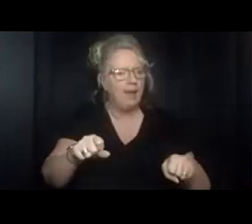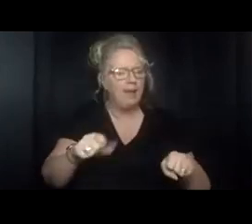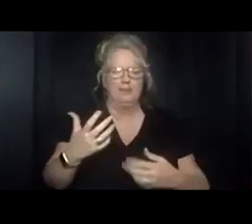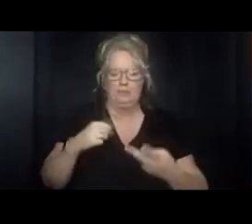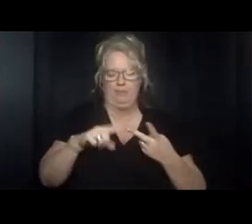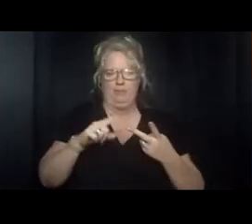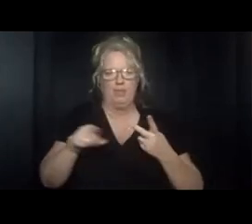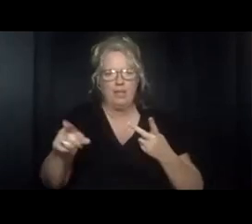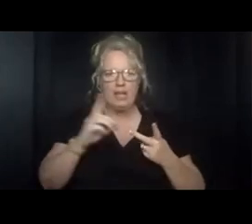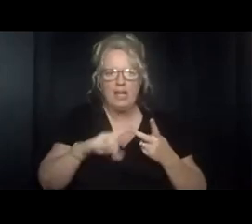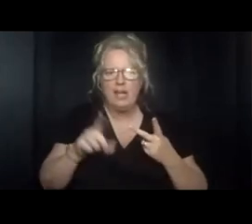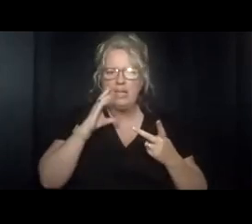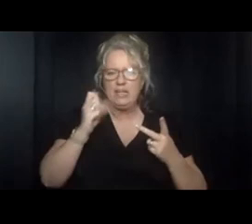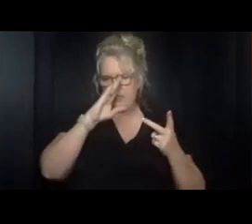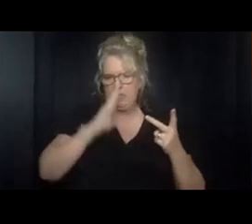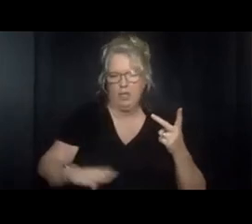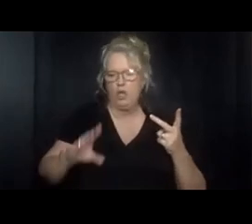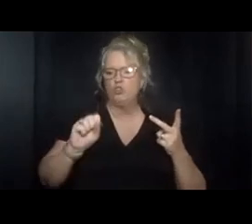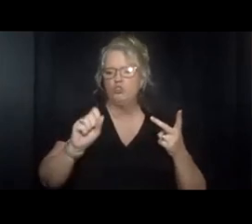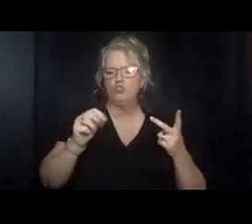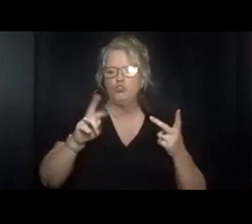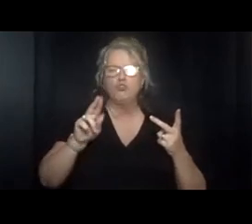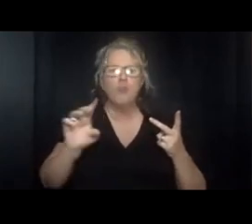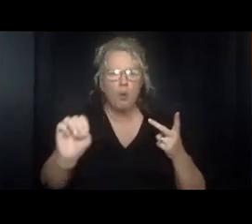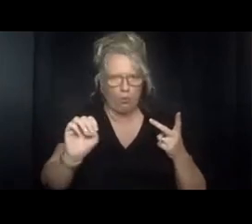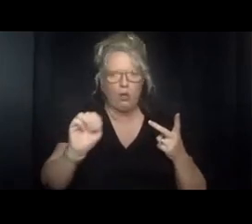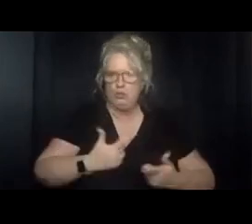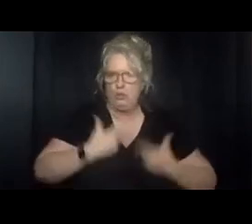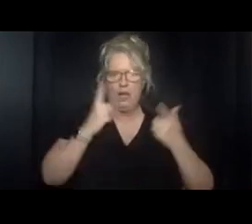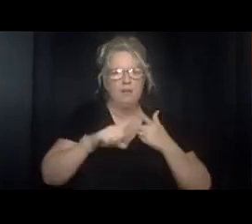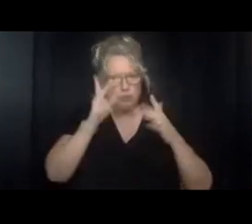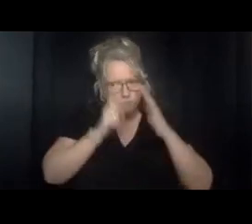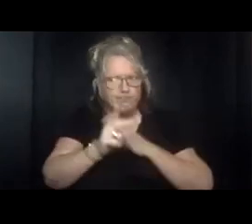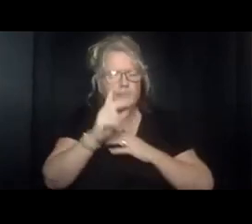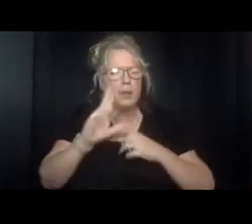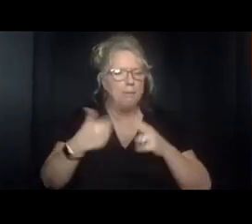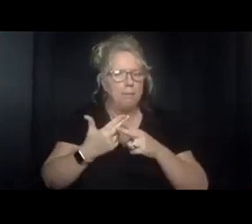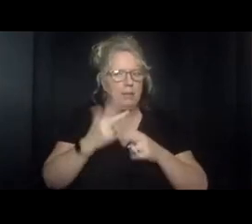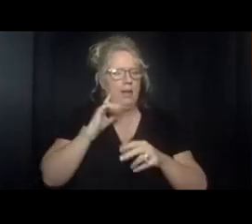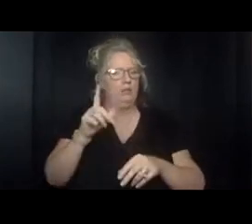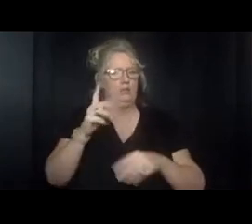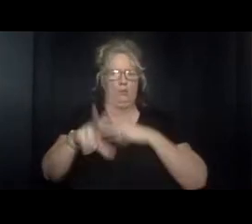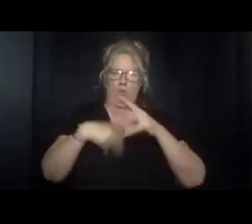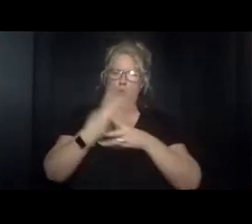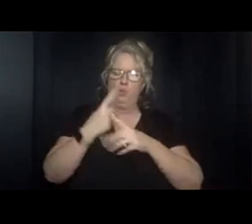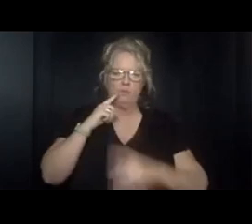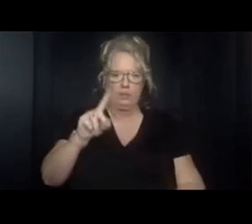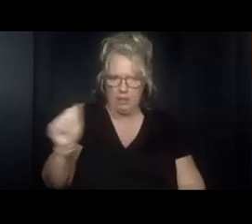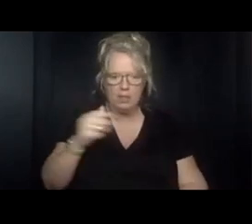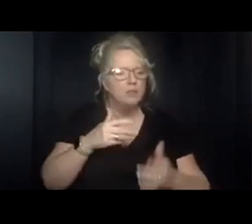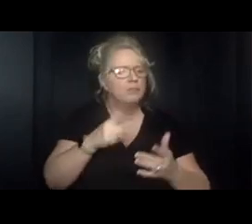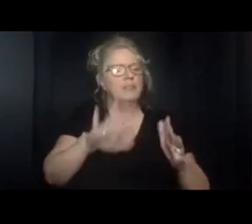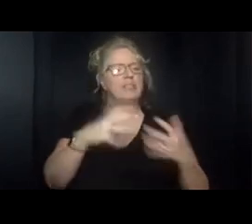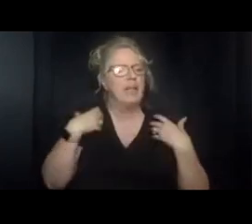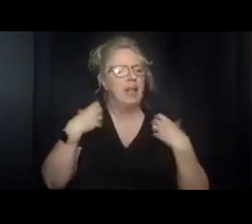second he is a stroke survivor which has given him unique insights into the world of disabilities despite the health setbacks david has helped